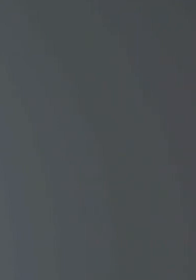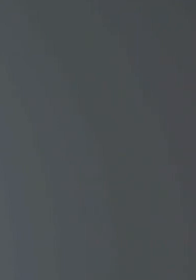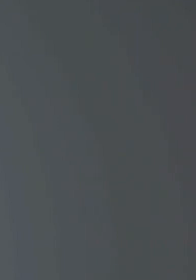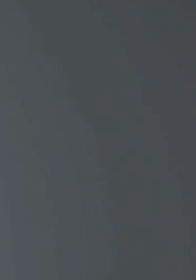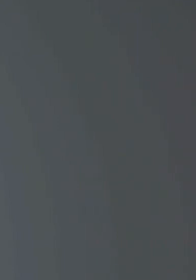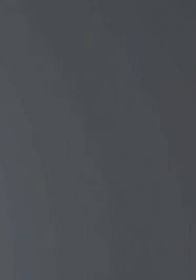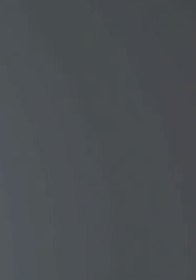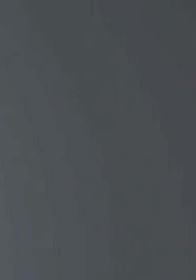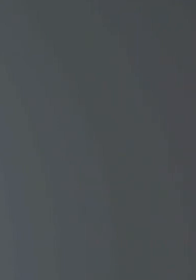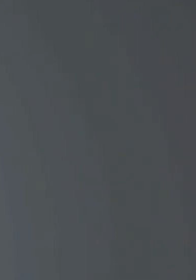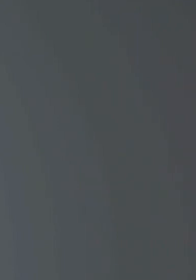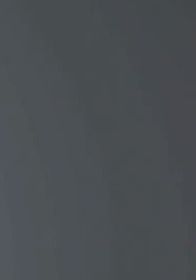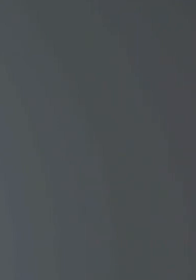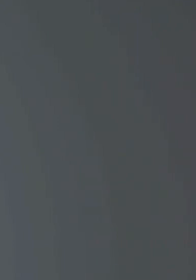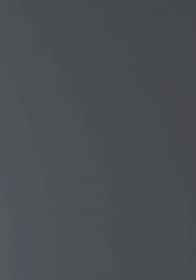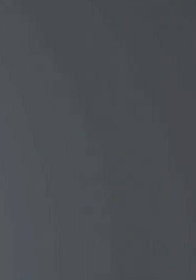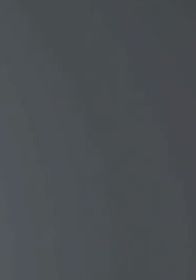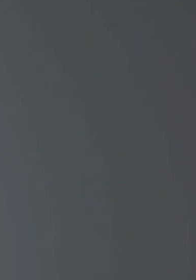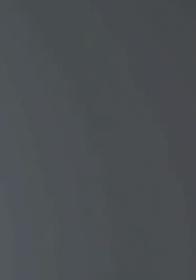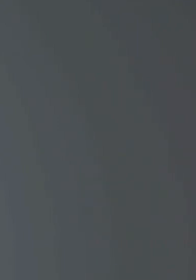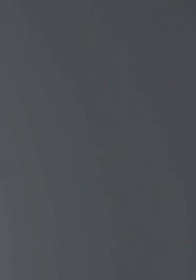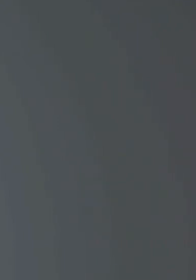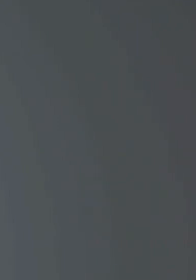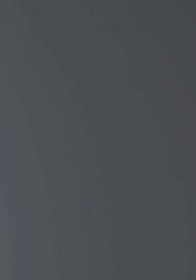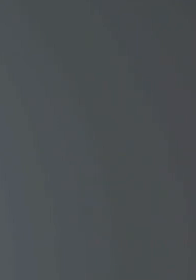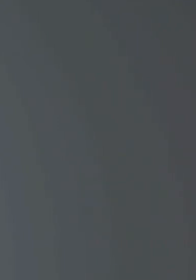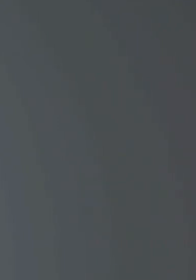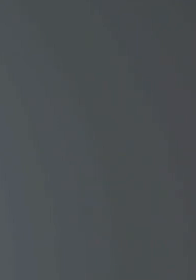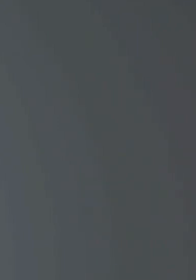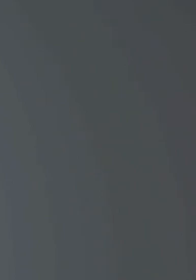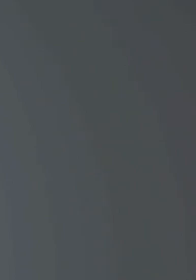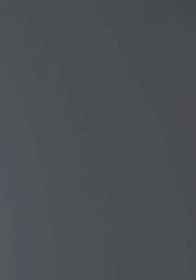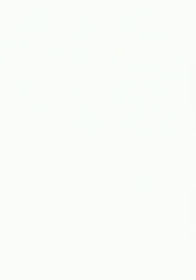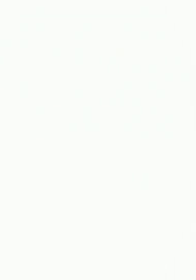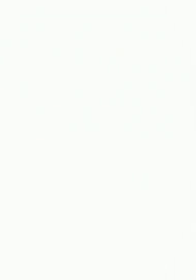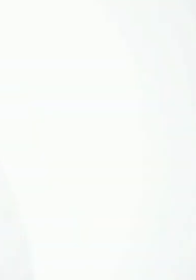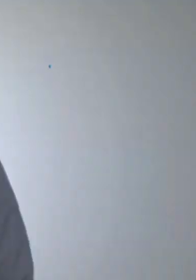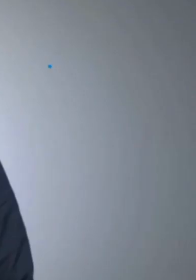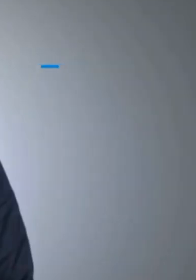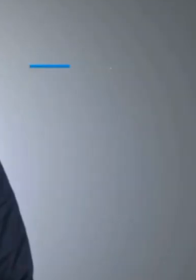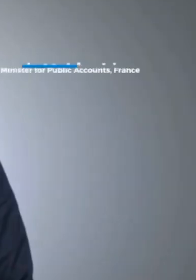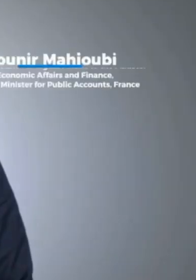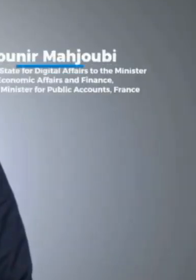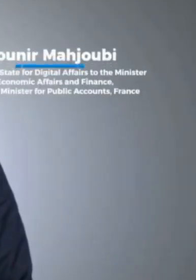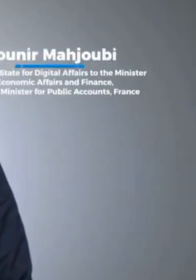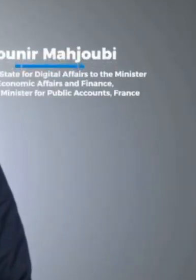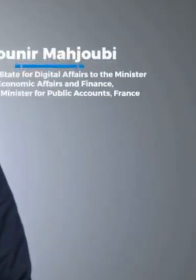can transform in my current processes and in our current processes question. This prayer is a way action vital Thank